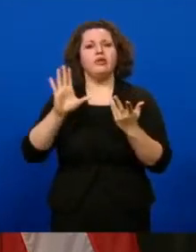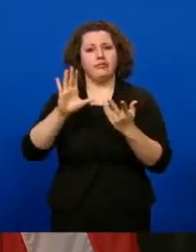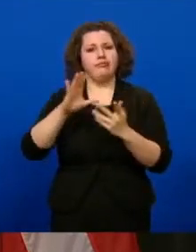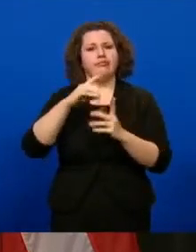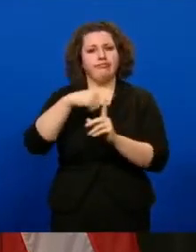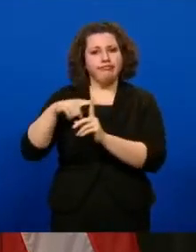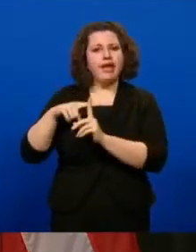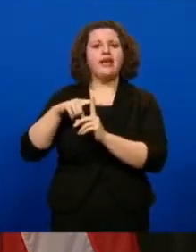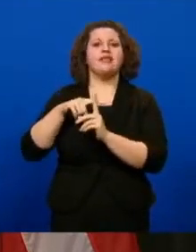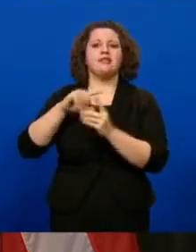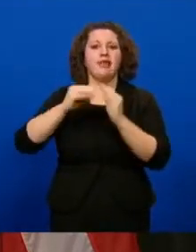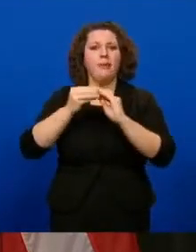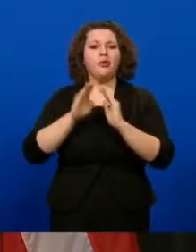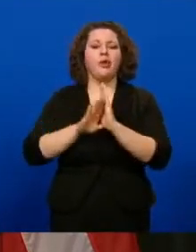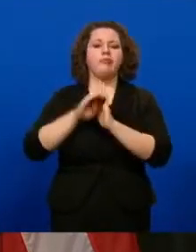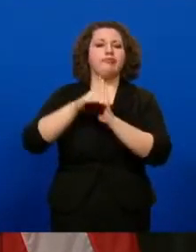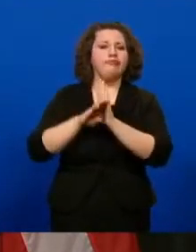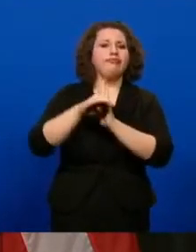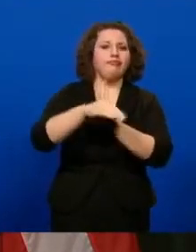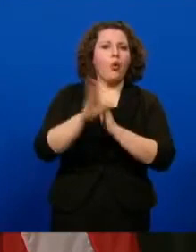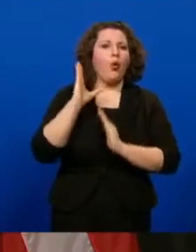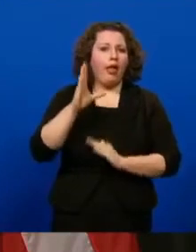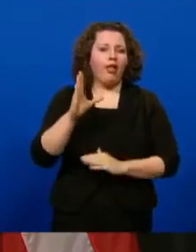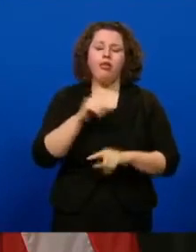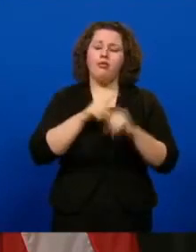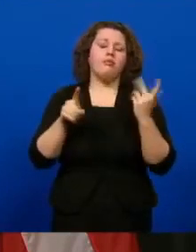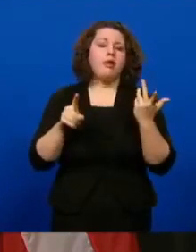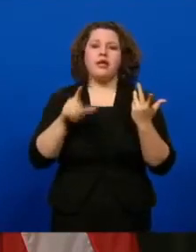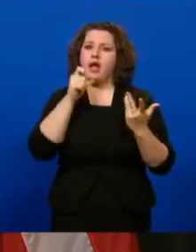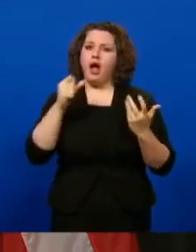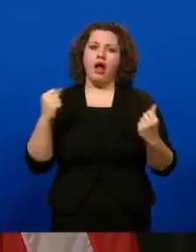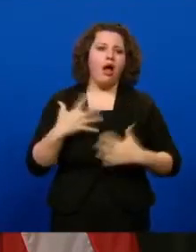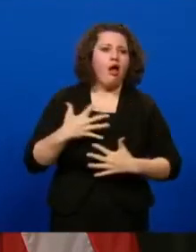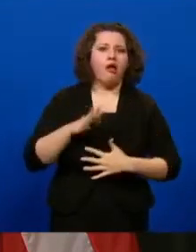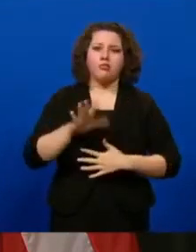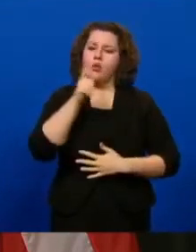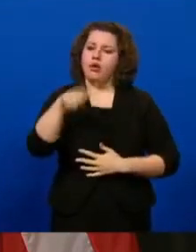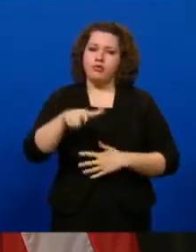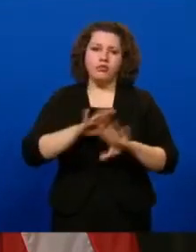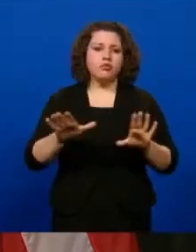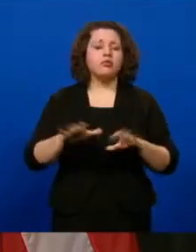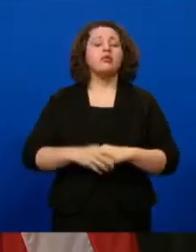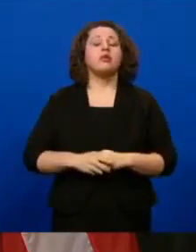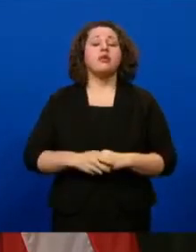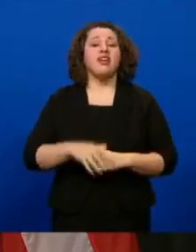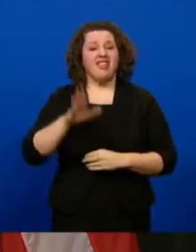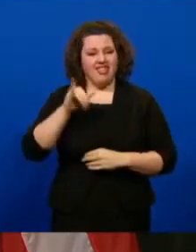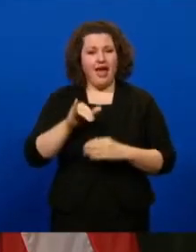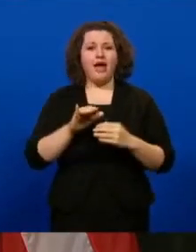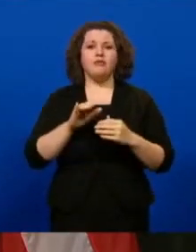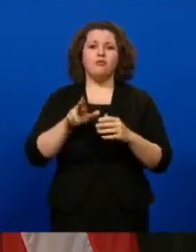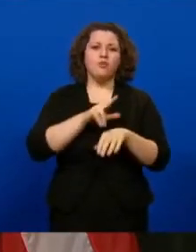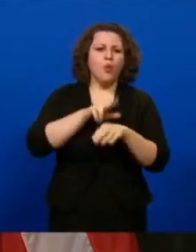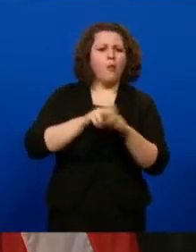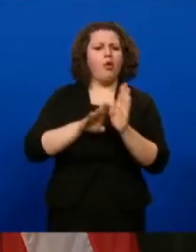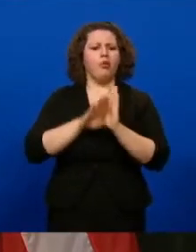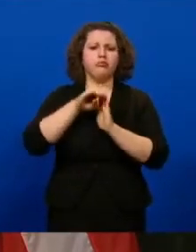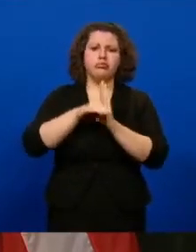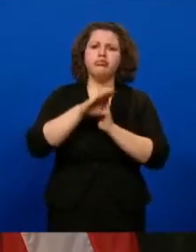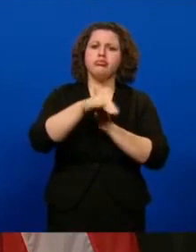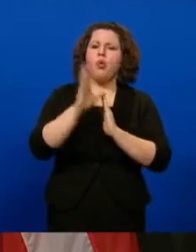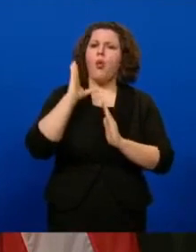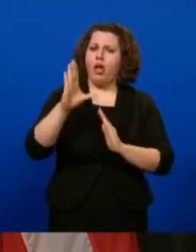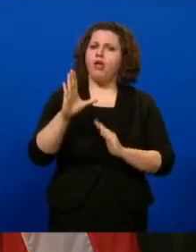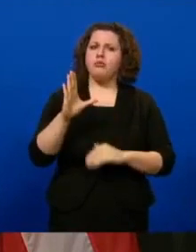rate ebb and flow, but this is not cause for an alarm. This type of regular fluctuation is to be expected,